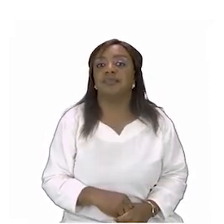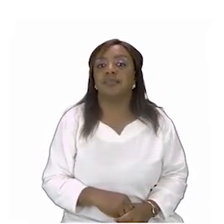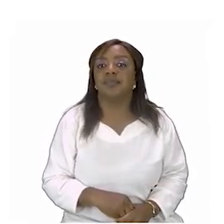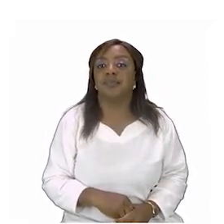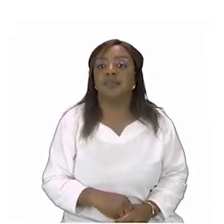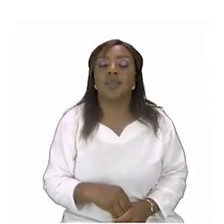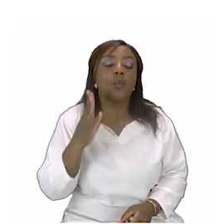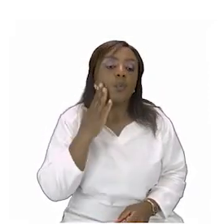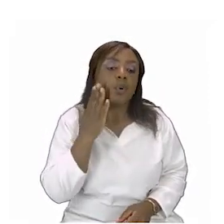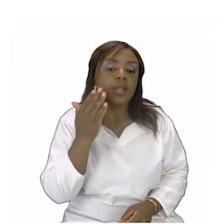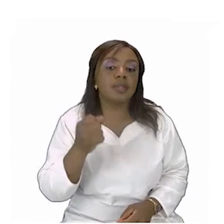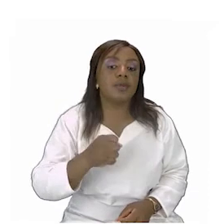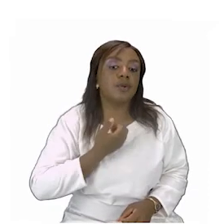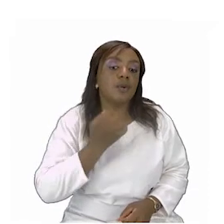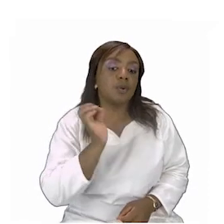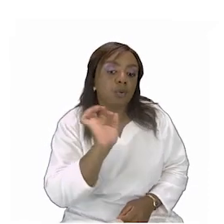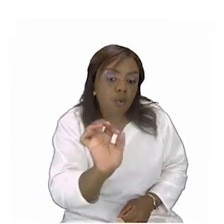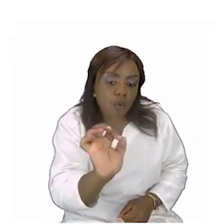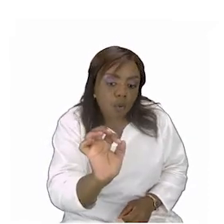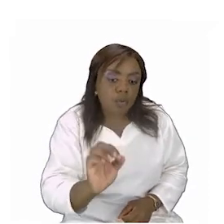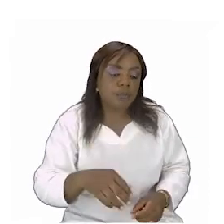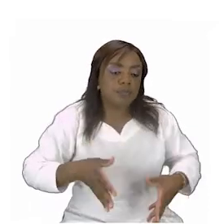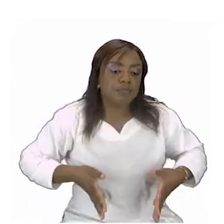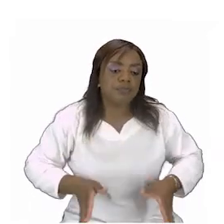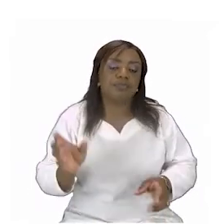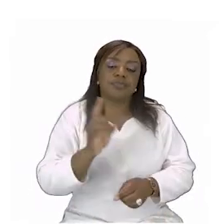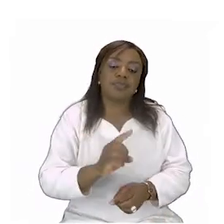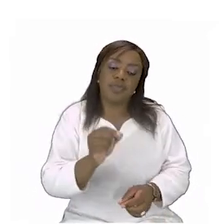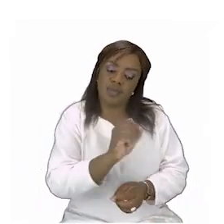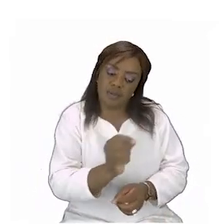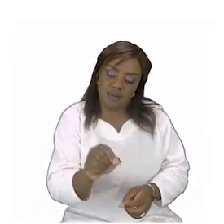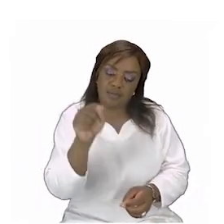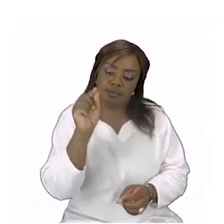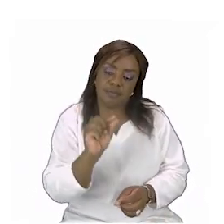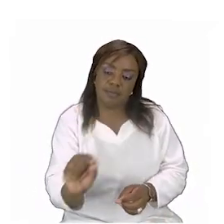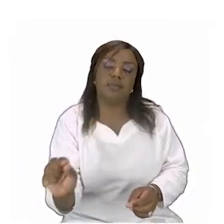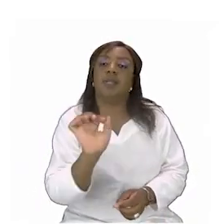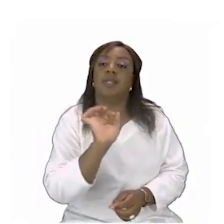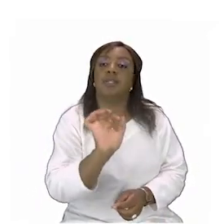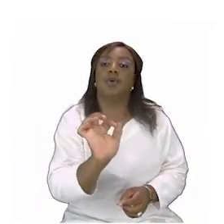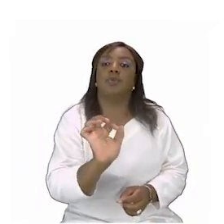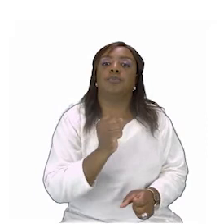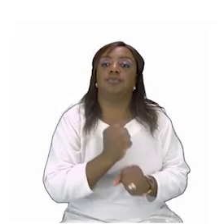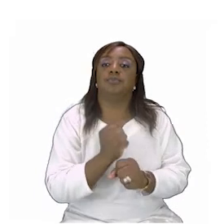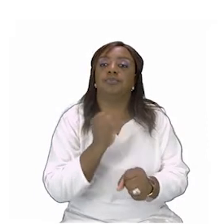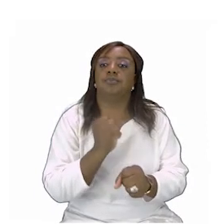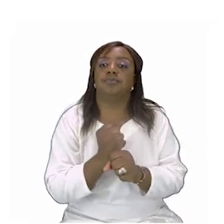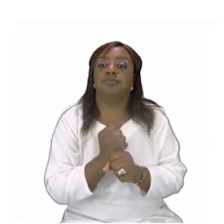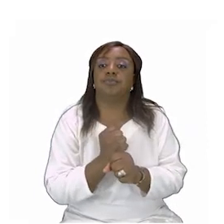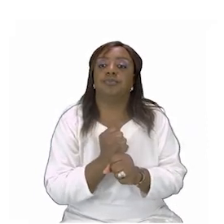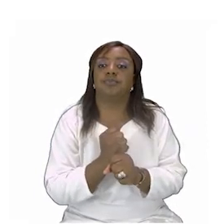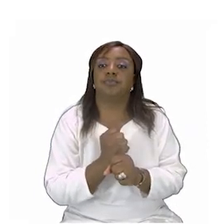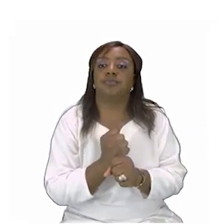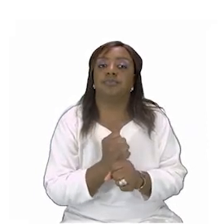when their birthday is and i would like you to please put the date which means that